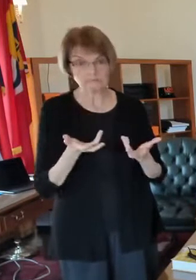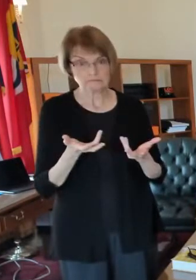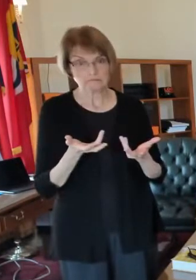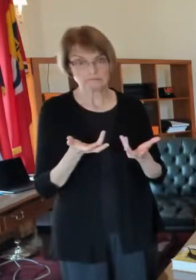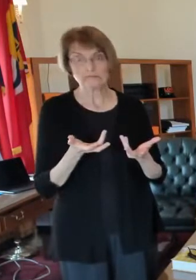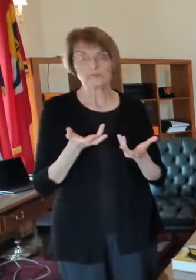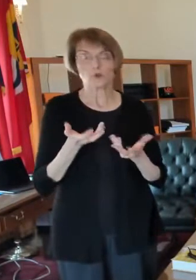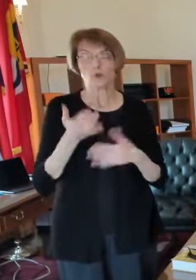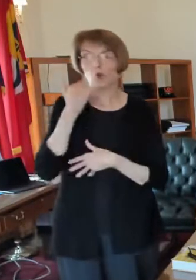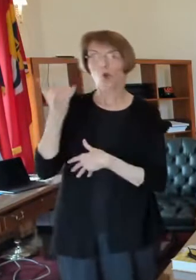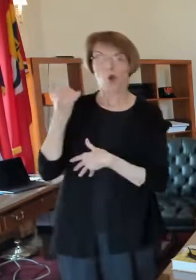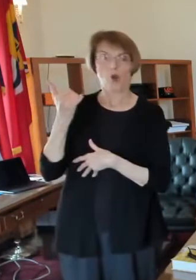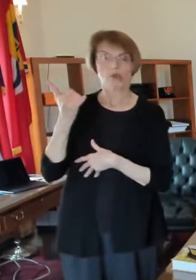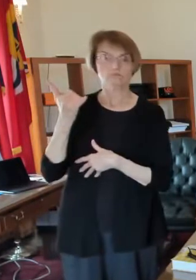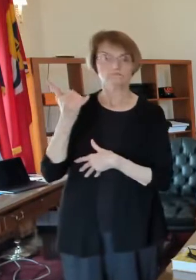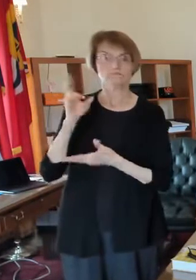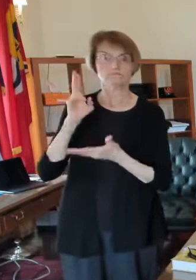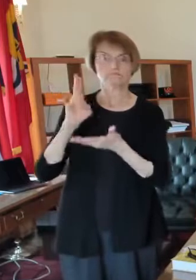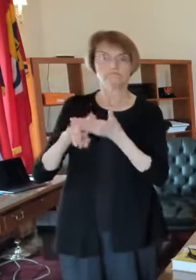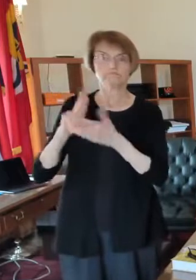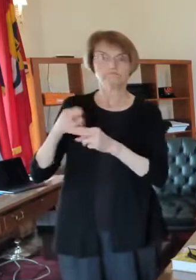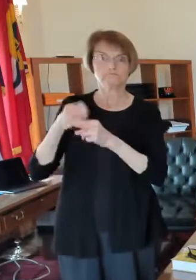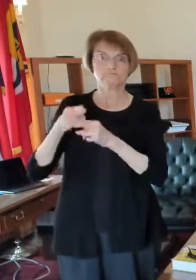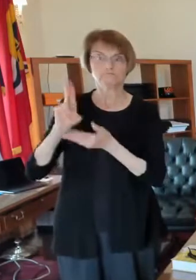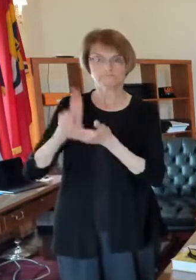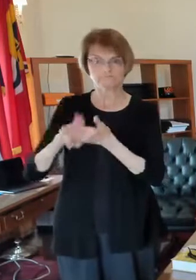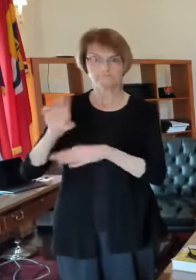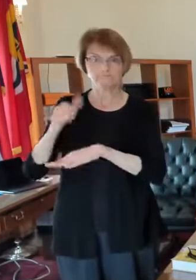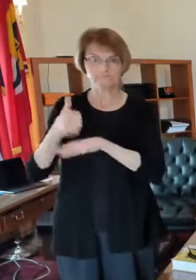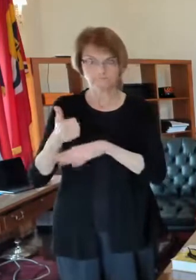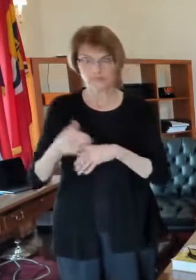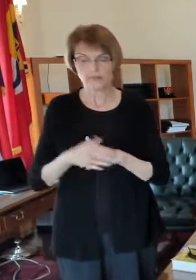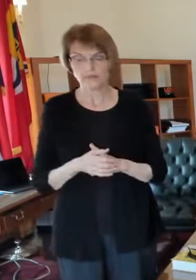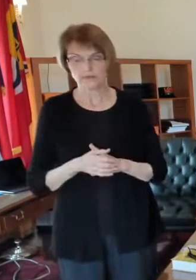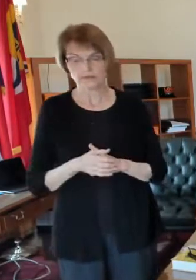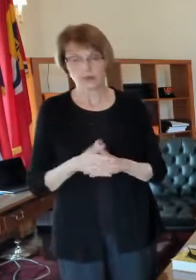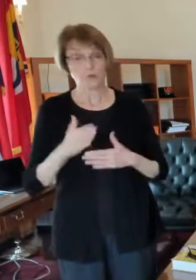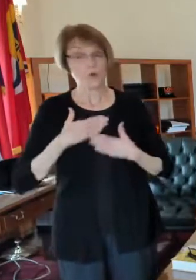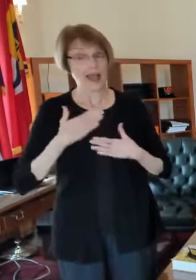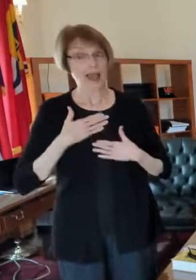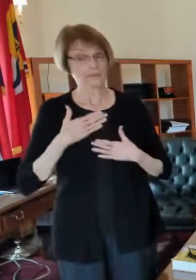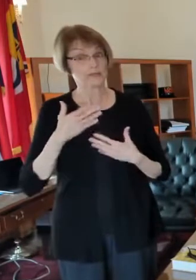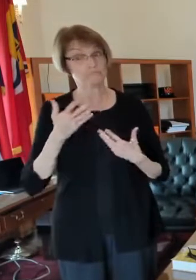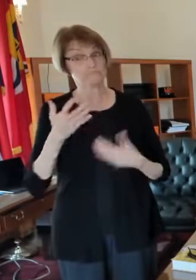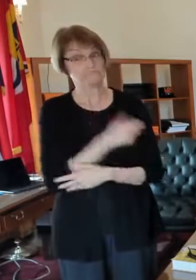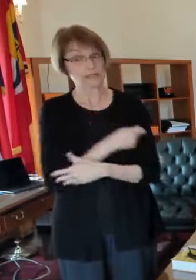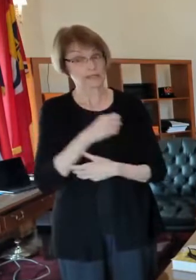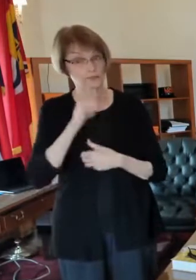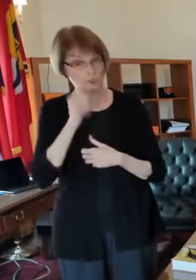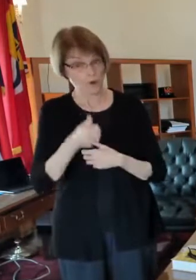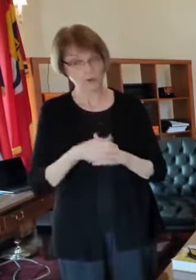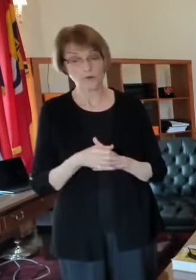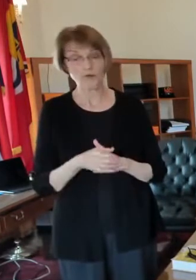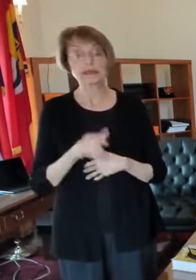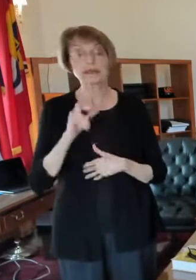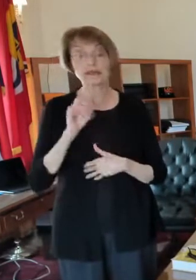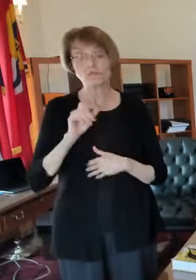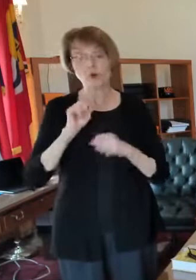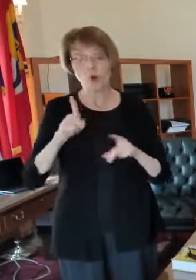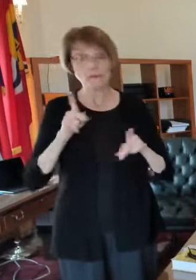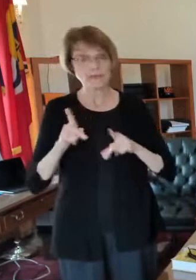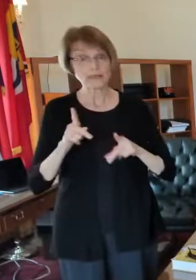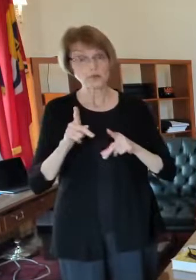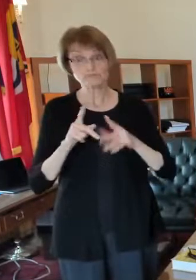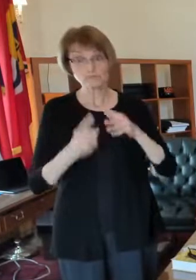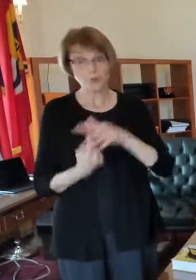that's that's good news we're happy to be doing that tomorrow i mean we if everyone shows up for their appointment uh we could